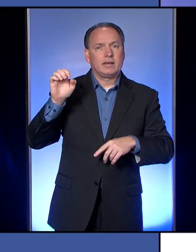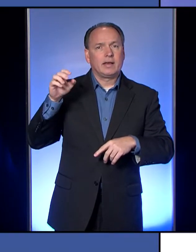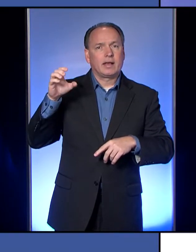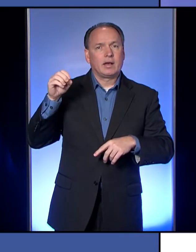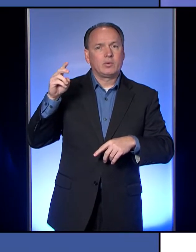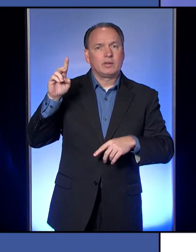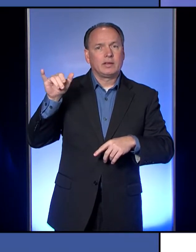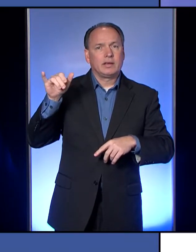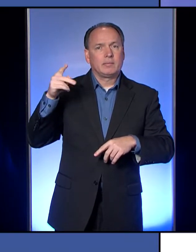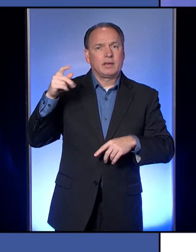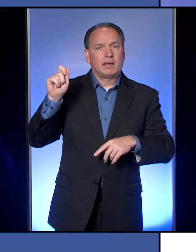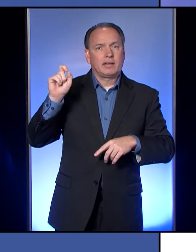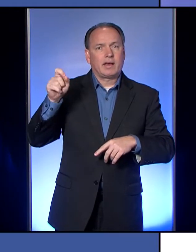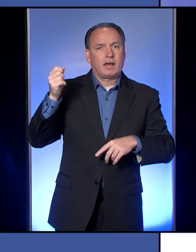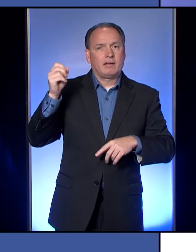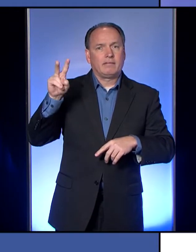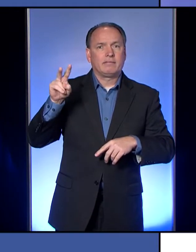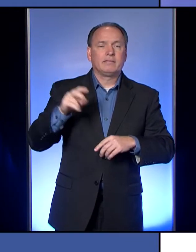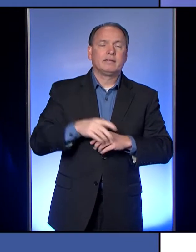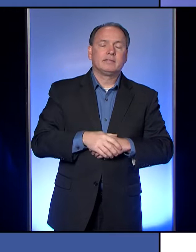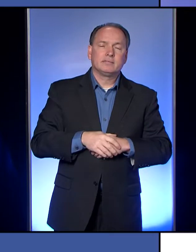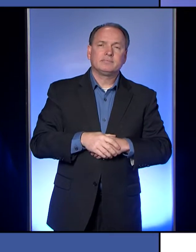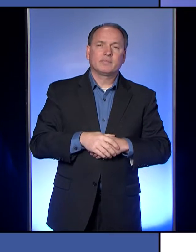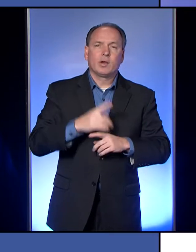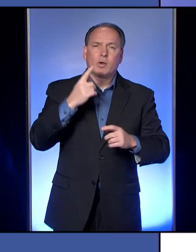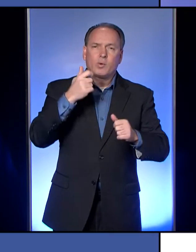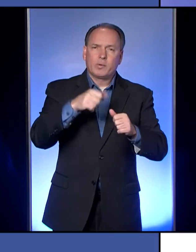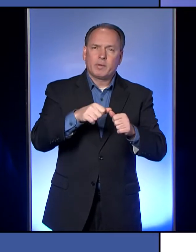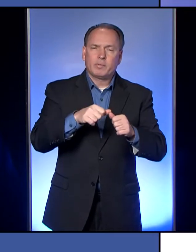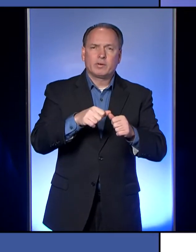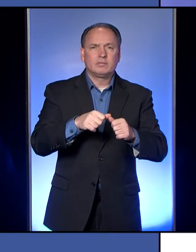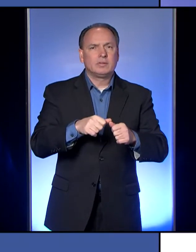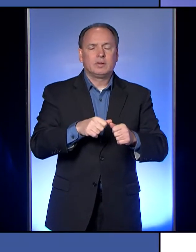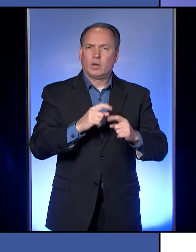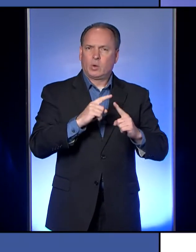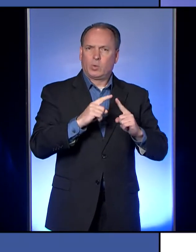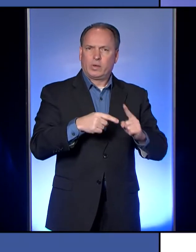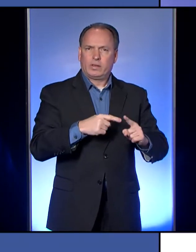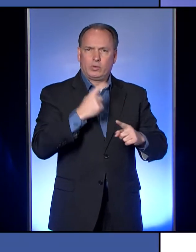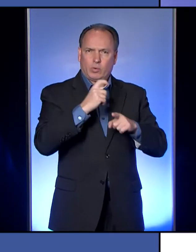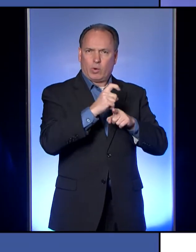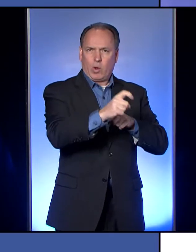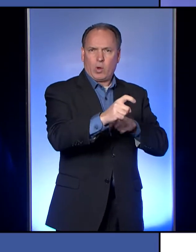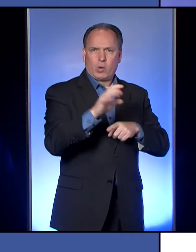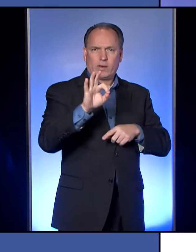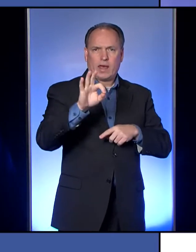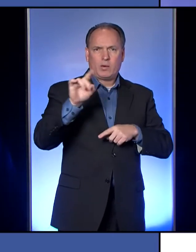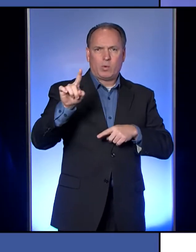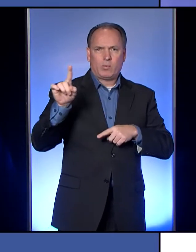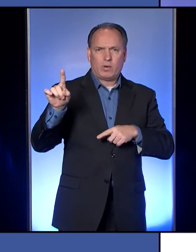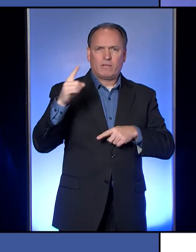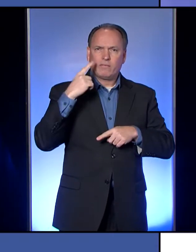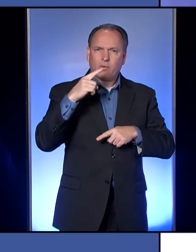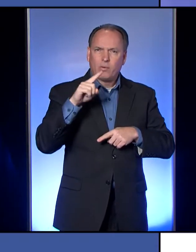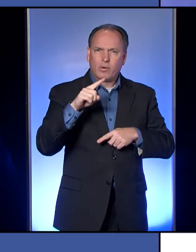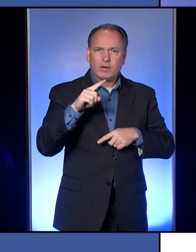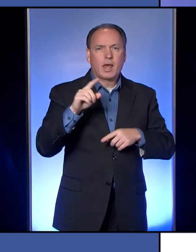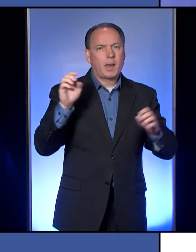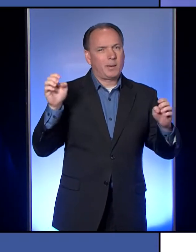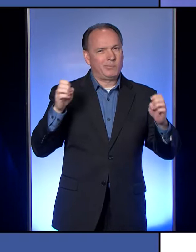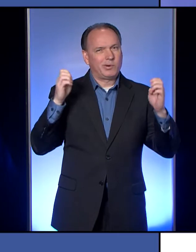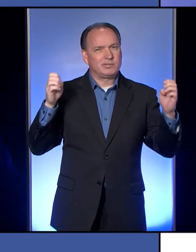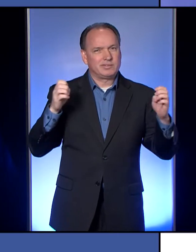And I'd finally like to just remind you that you should only call 911 for an emergency, such as difficulty breathing, an allergic